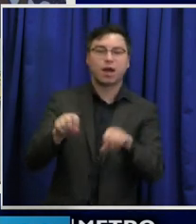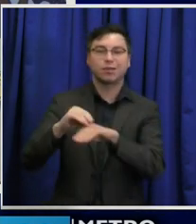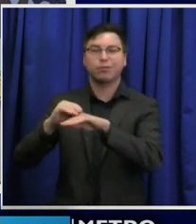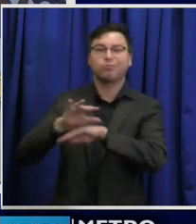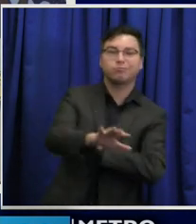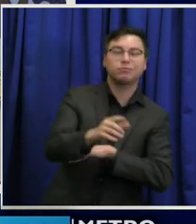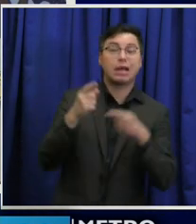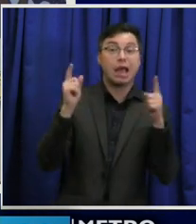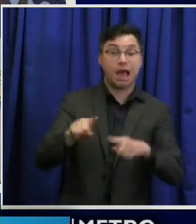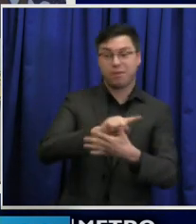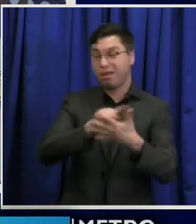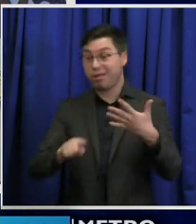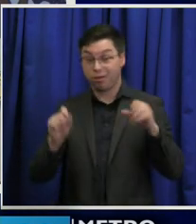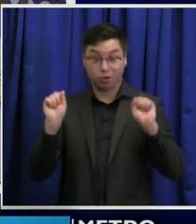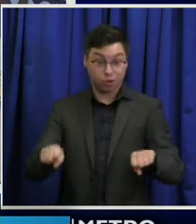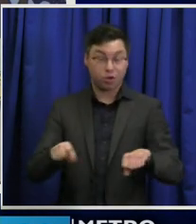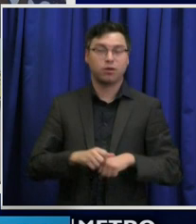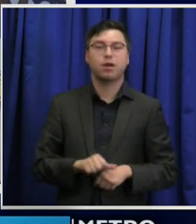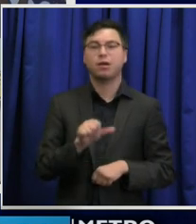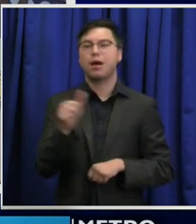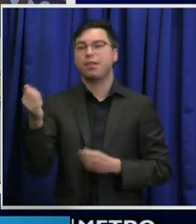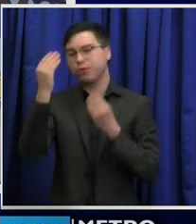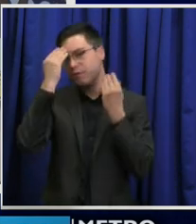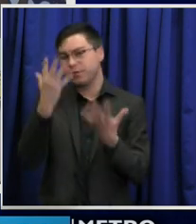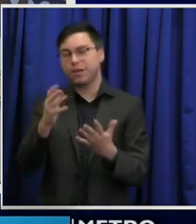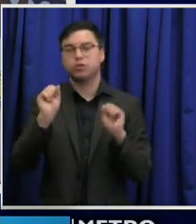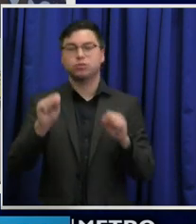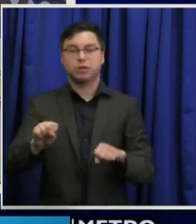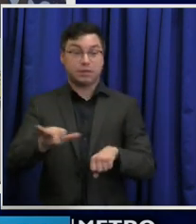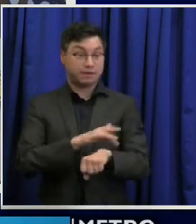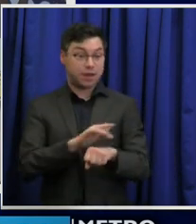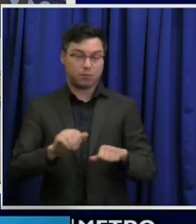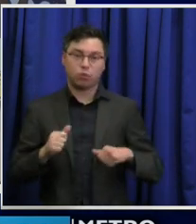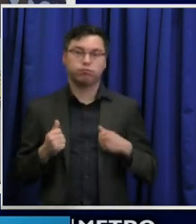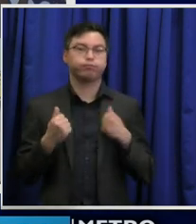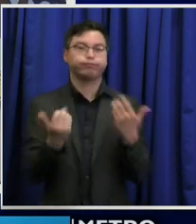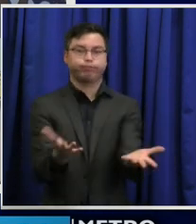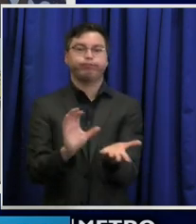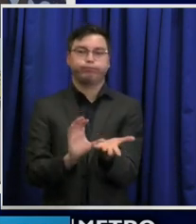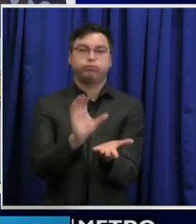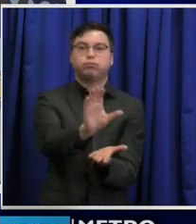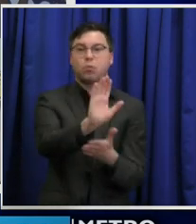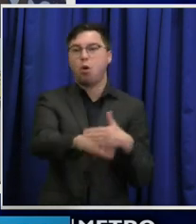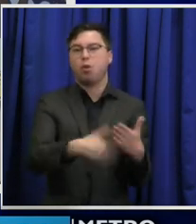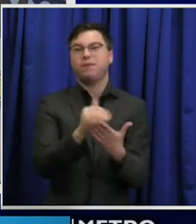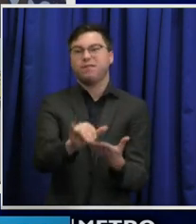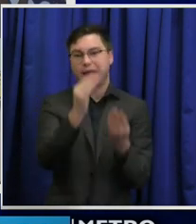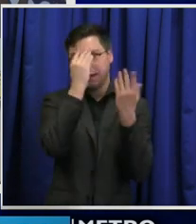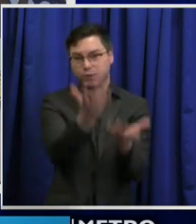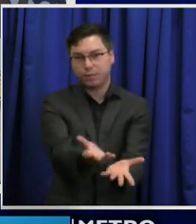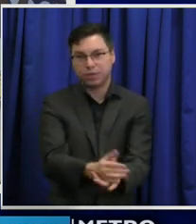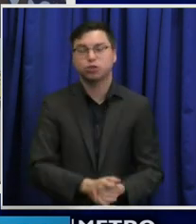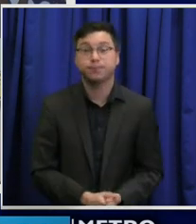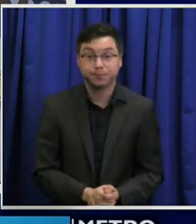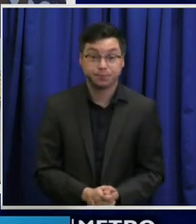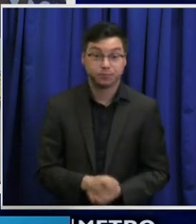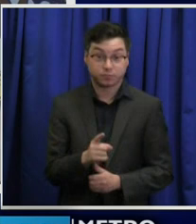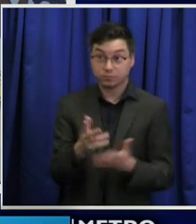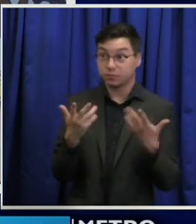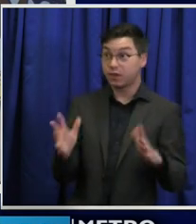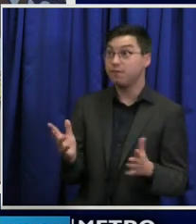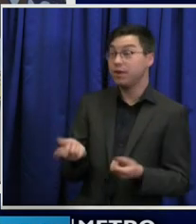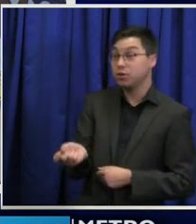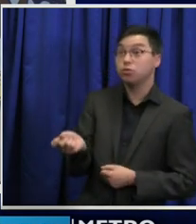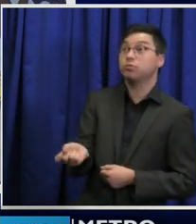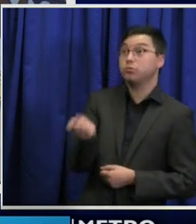and lots of other information that's available to the participants. And only after you have heard all of that, you must